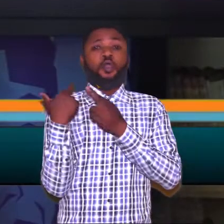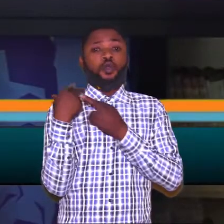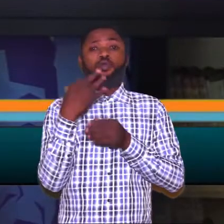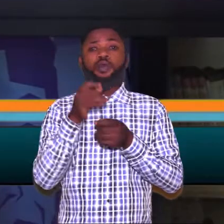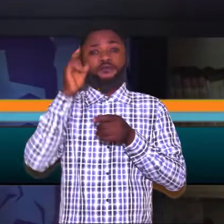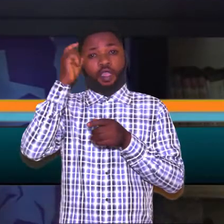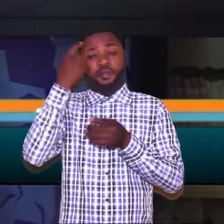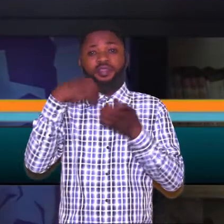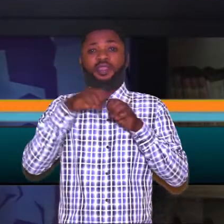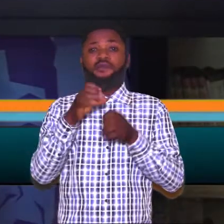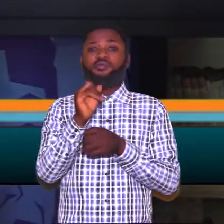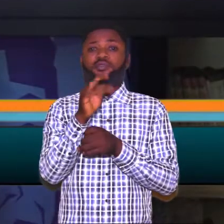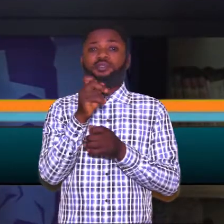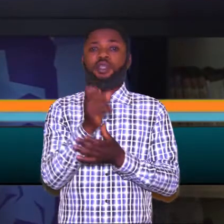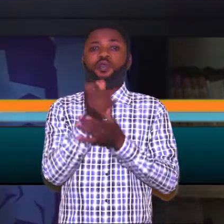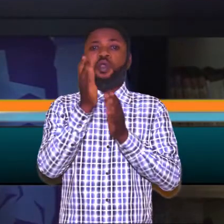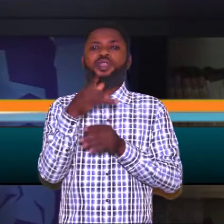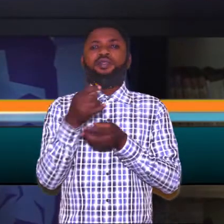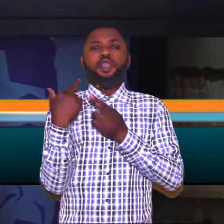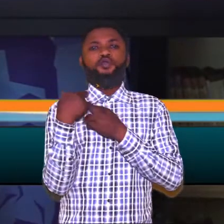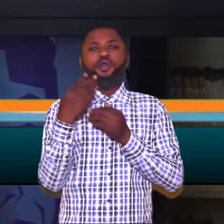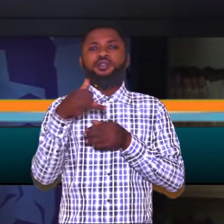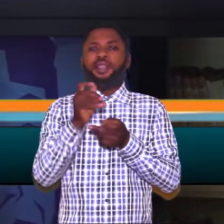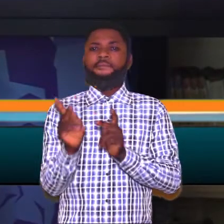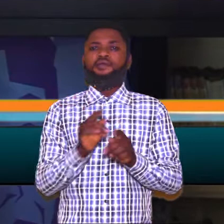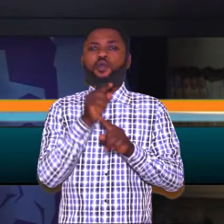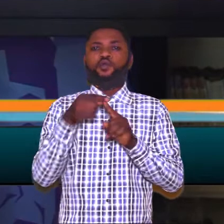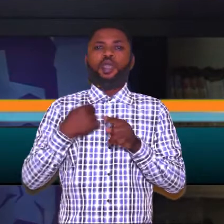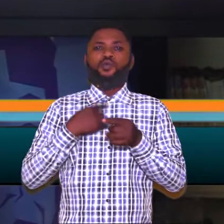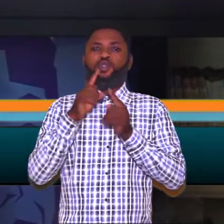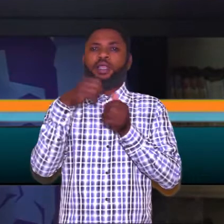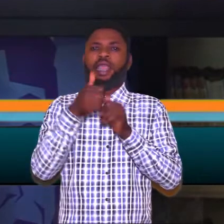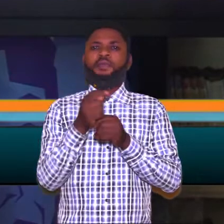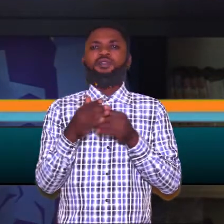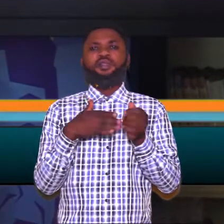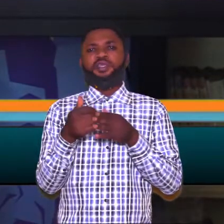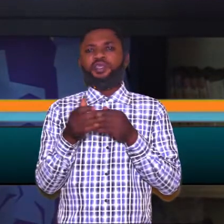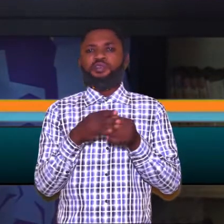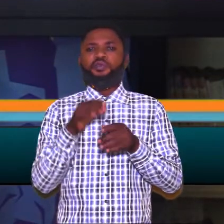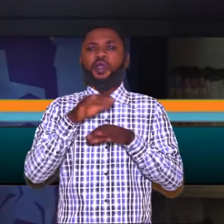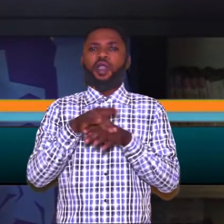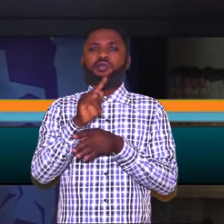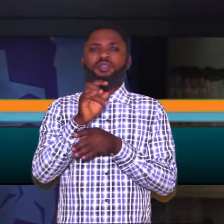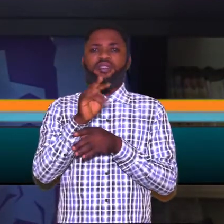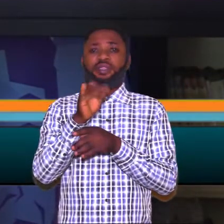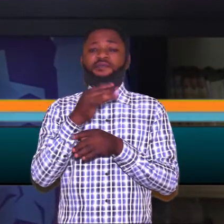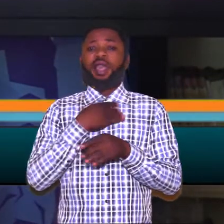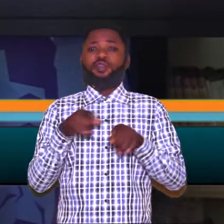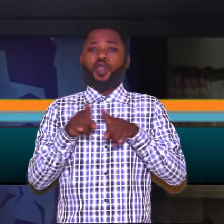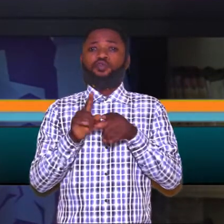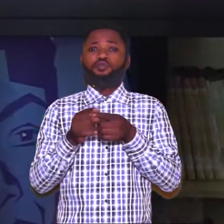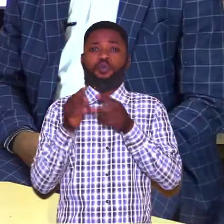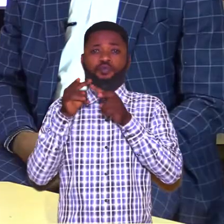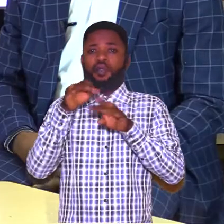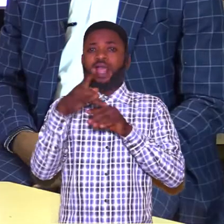and even stakeholders, what the roles they perform when we talk about issues bordering on TVET. Also, we've been able